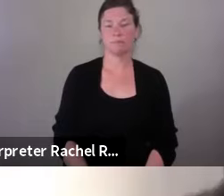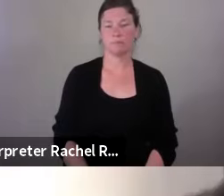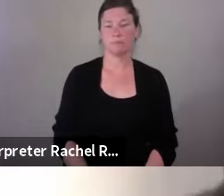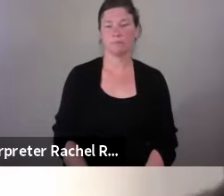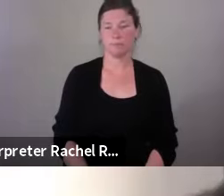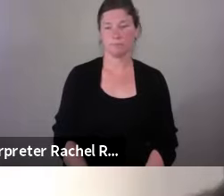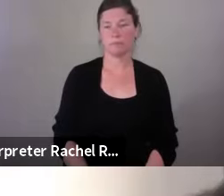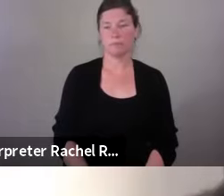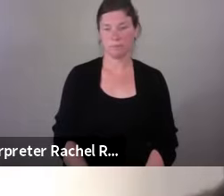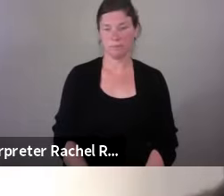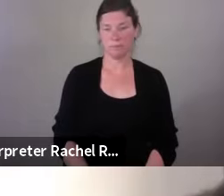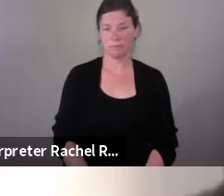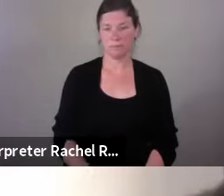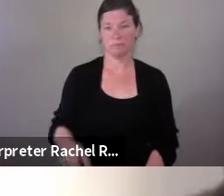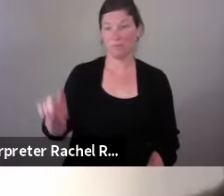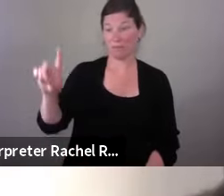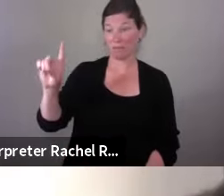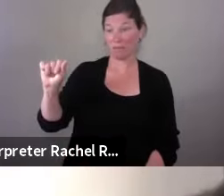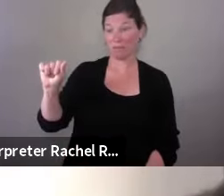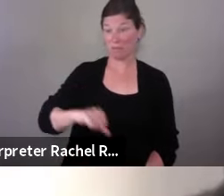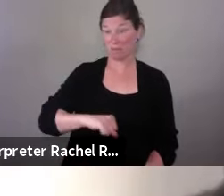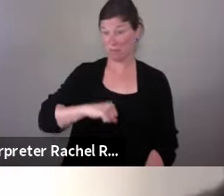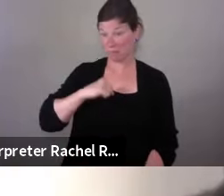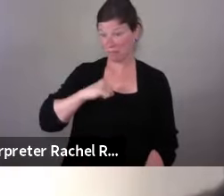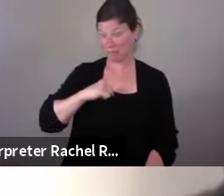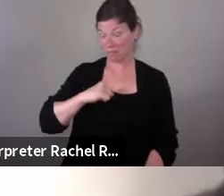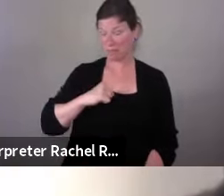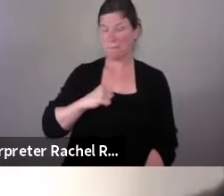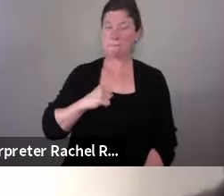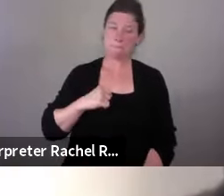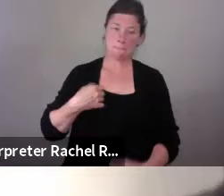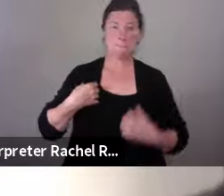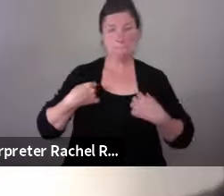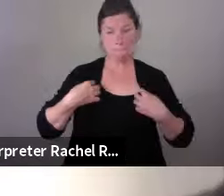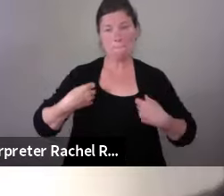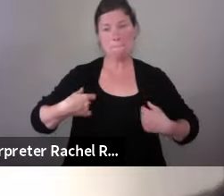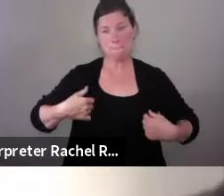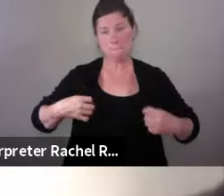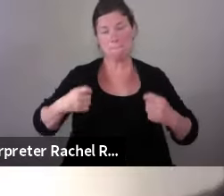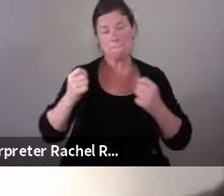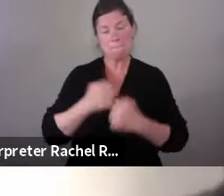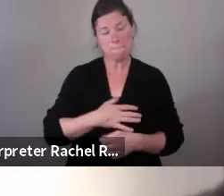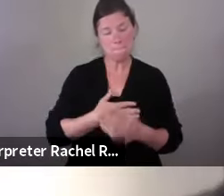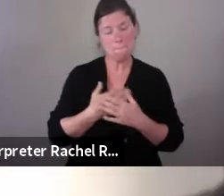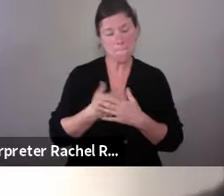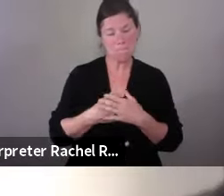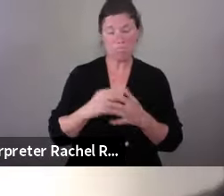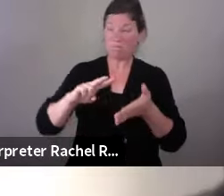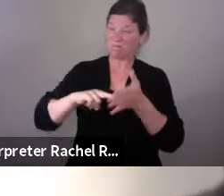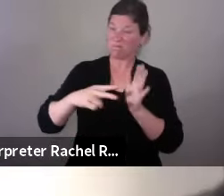Disability pride means having pride in yourself